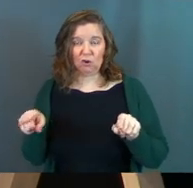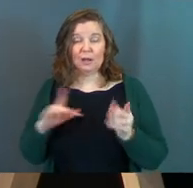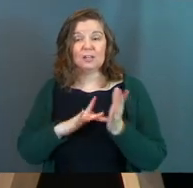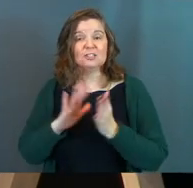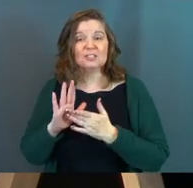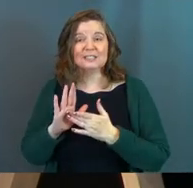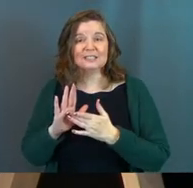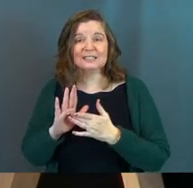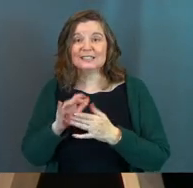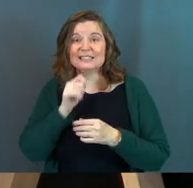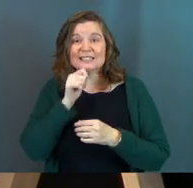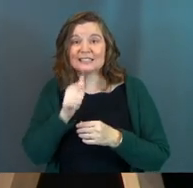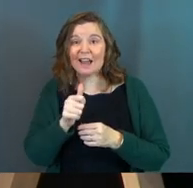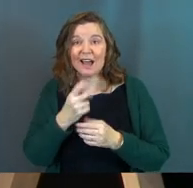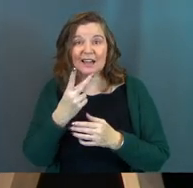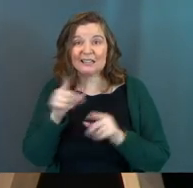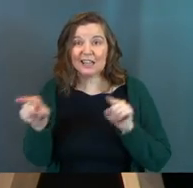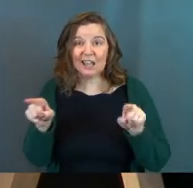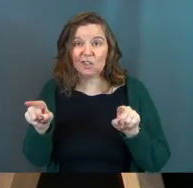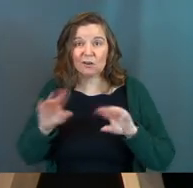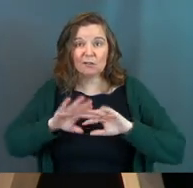And Jesus is neither.